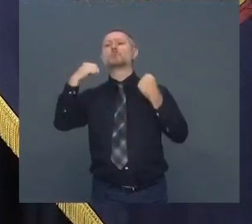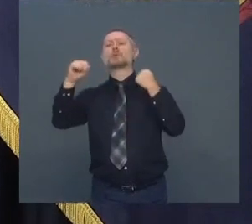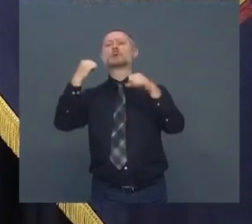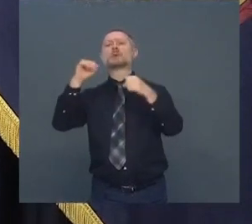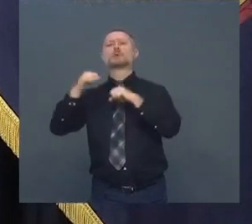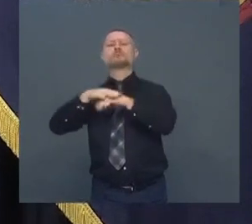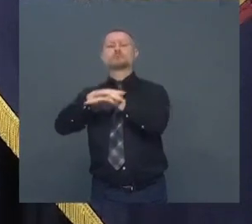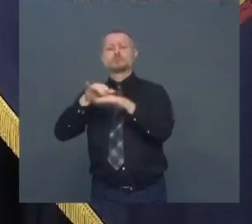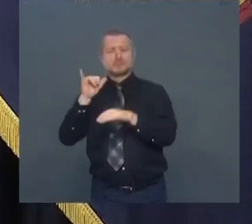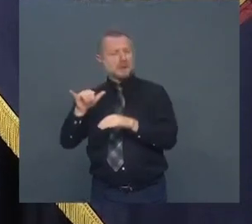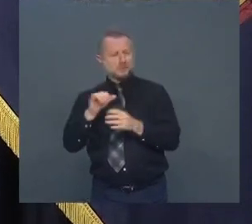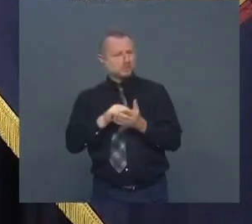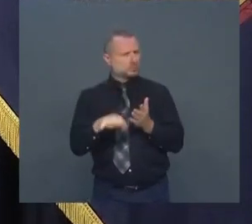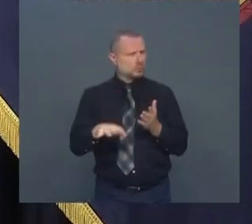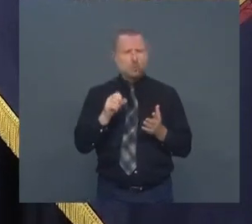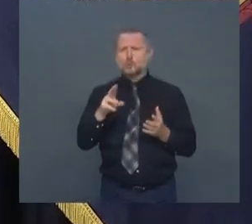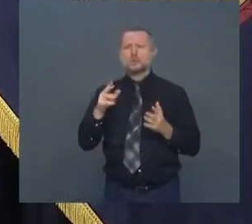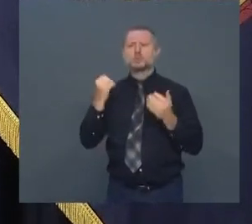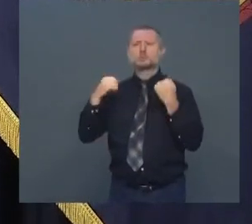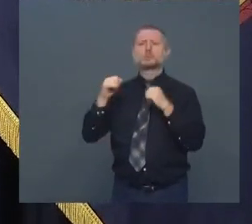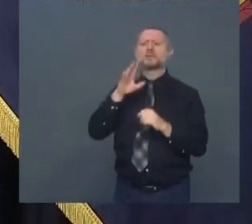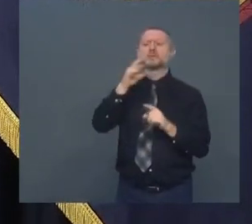What would I believe in an epidemiological perspective?